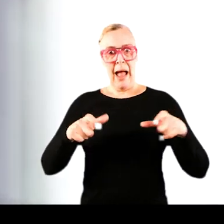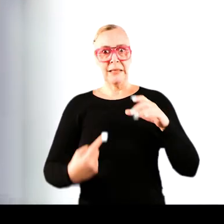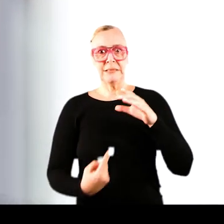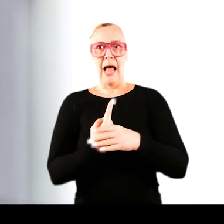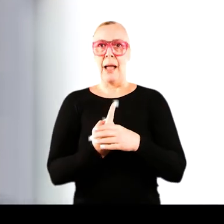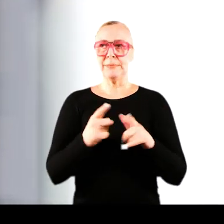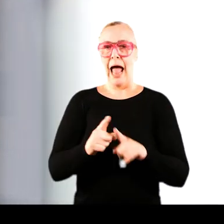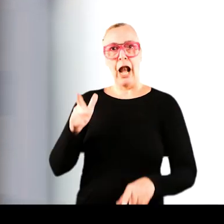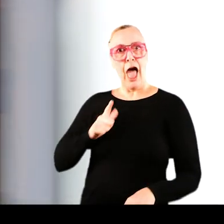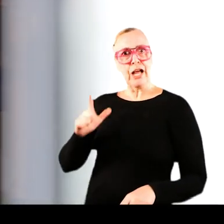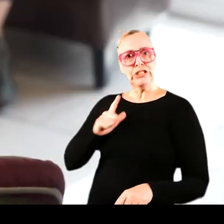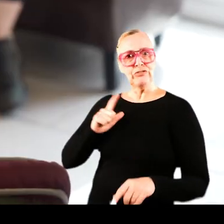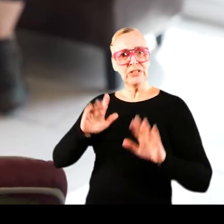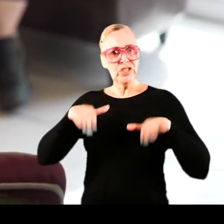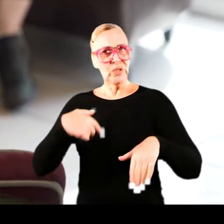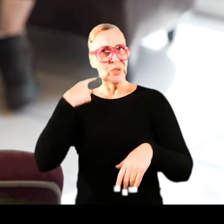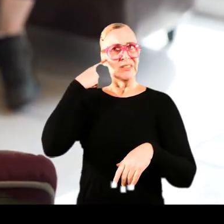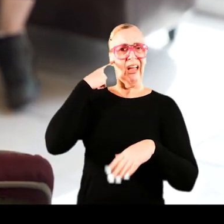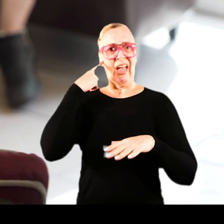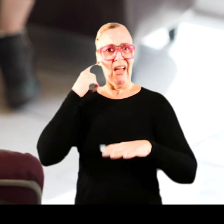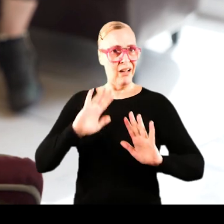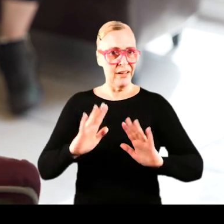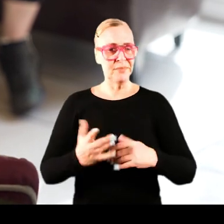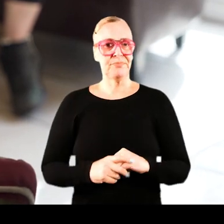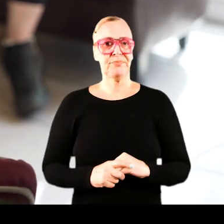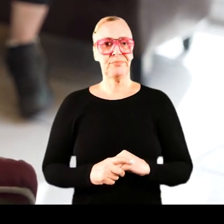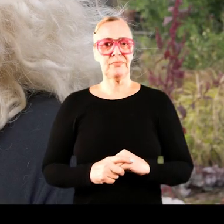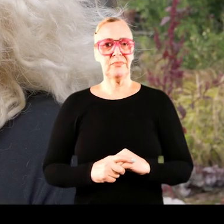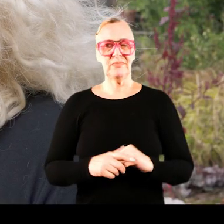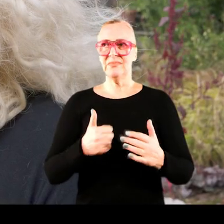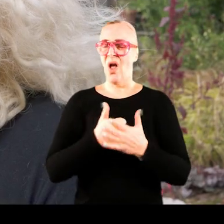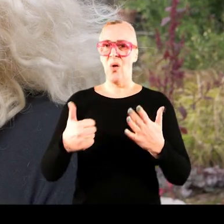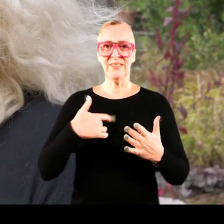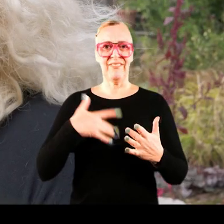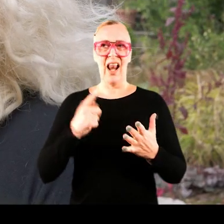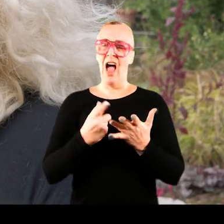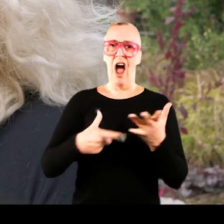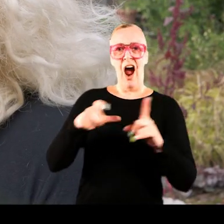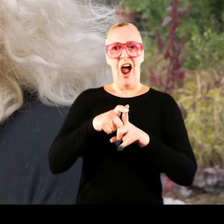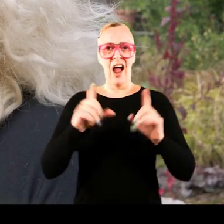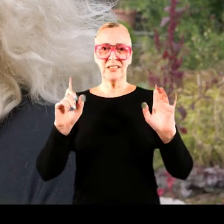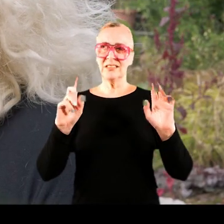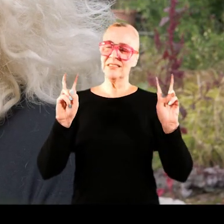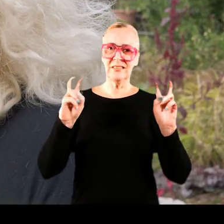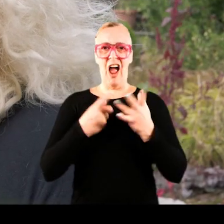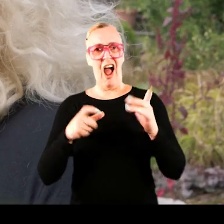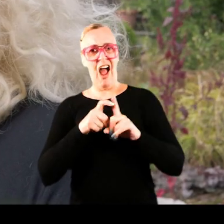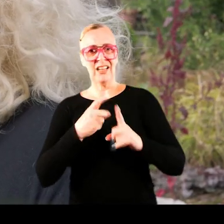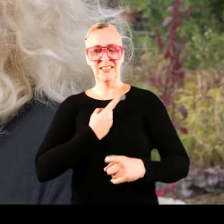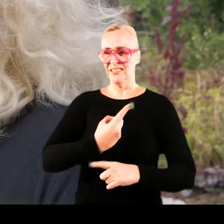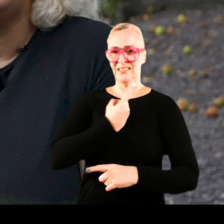of sanitary products as nice things. I always felt like outside of mainstream